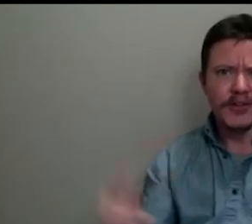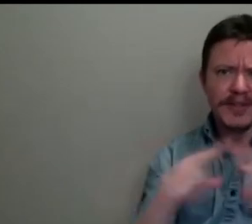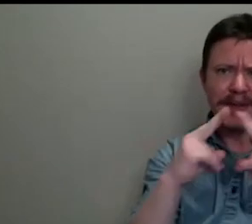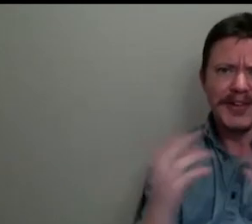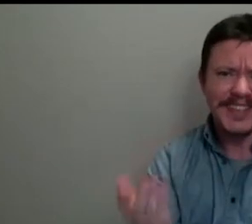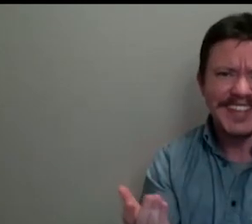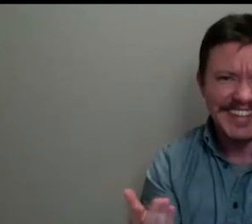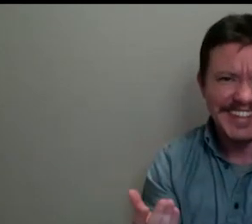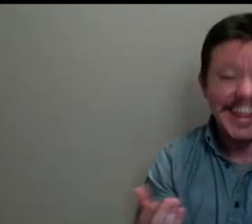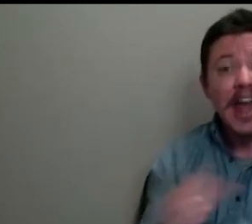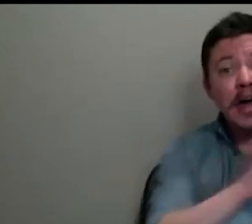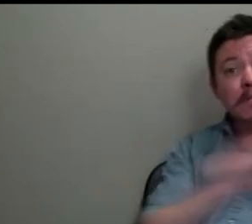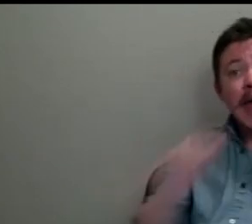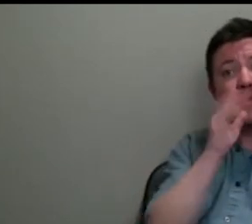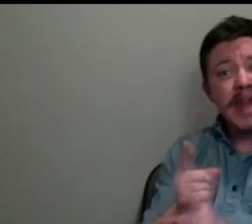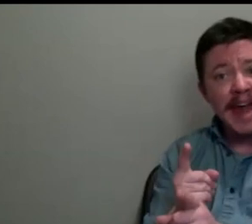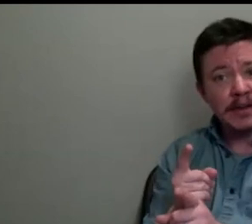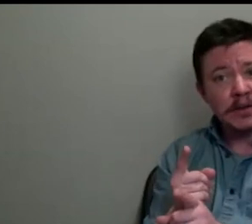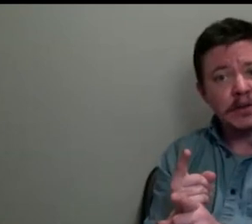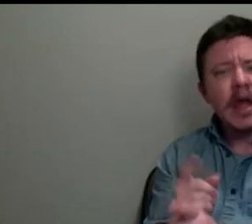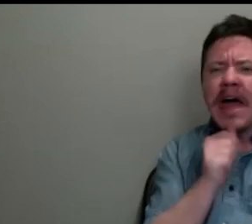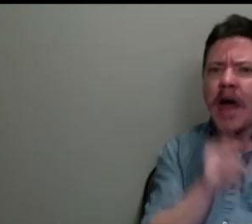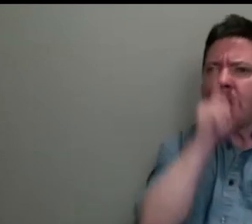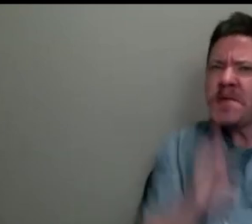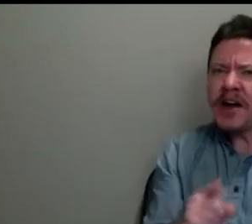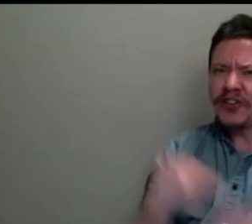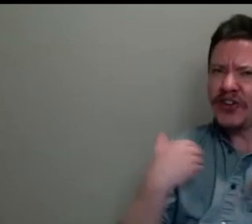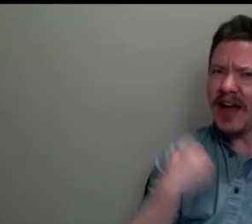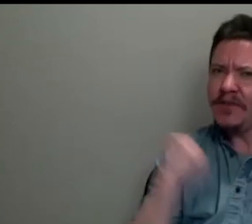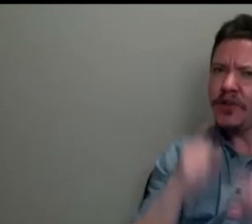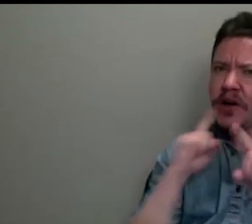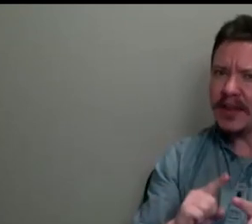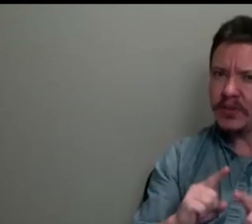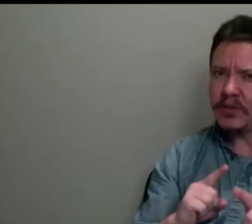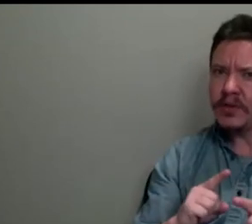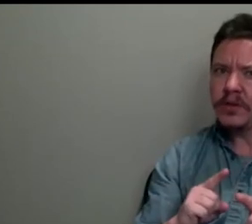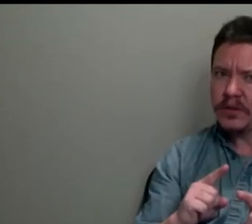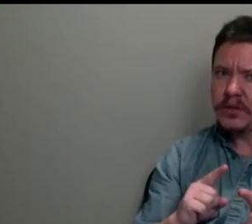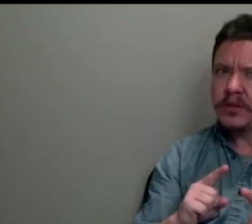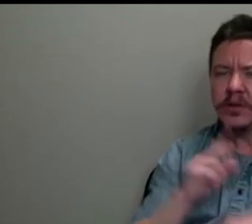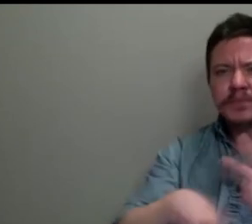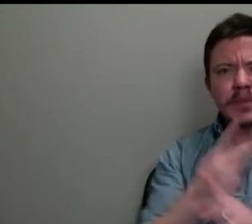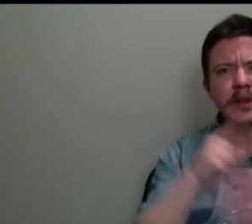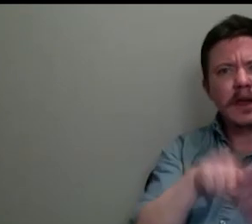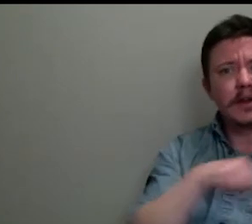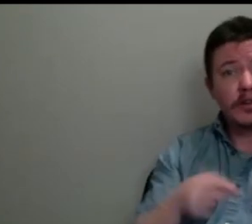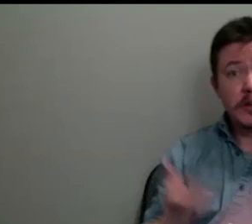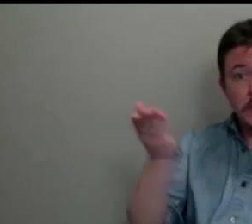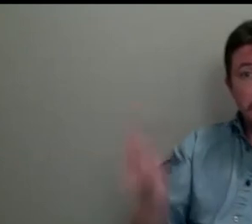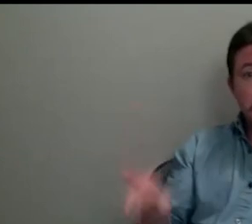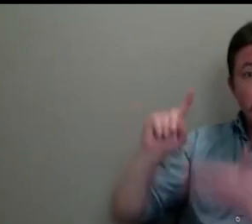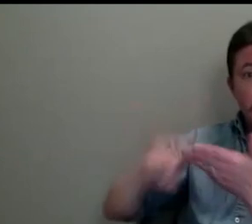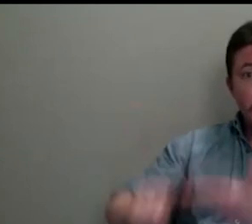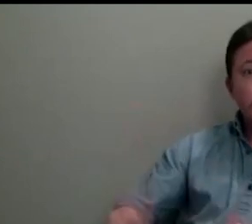Back to Annette, I'm not sure I really have an answer in terms of the kind of critics you might actually in your research for the